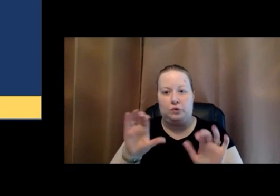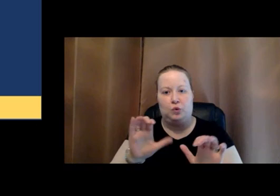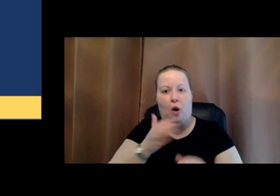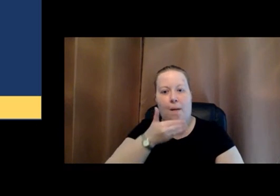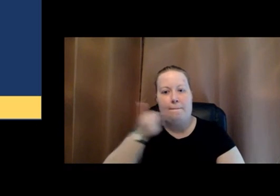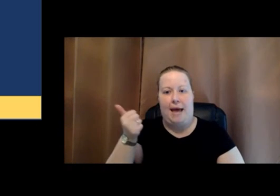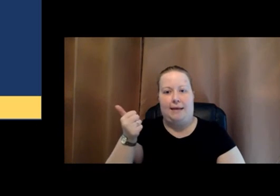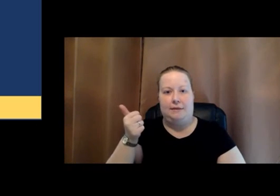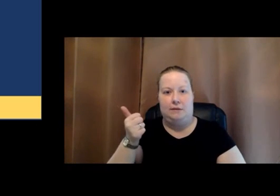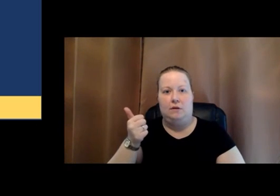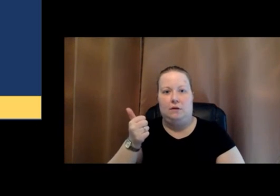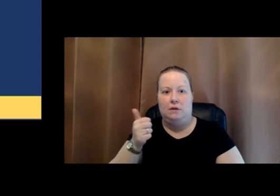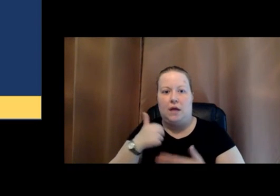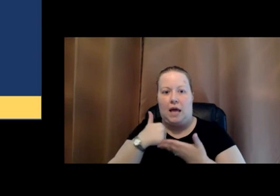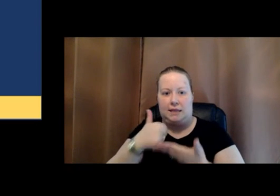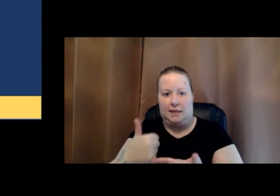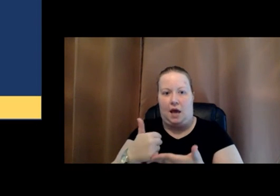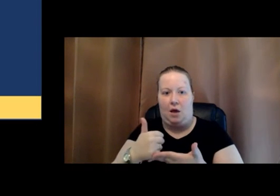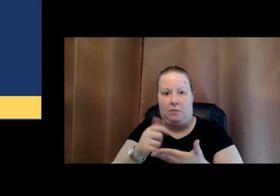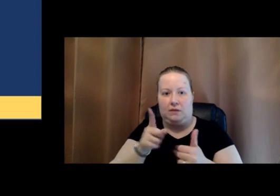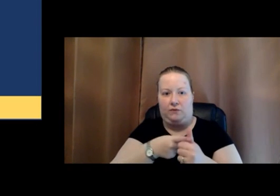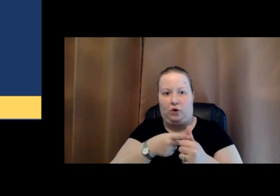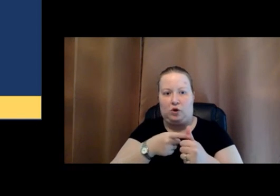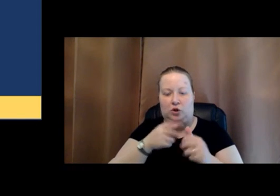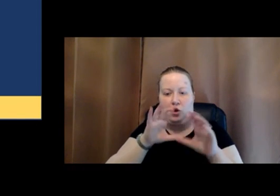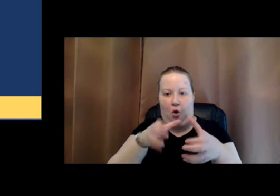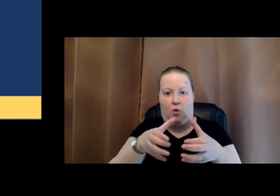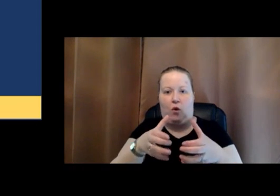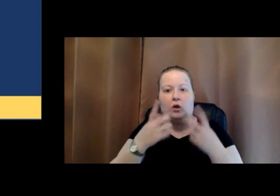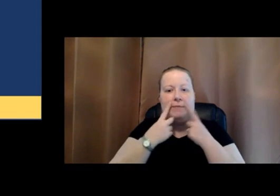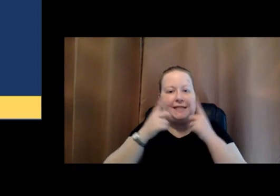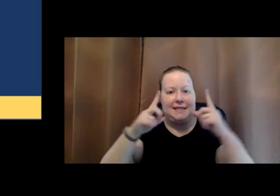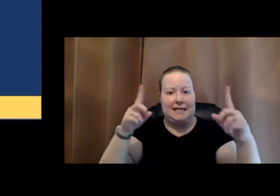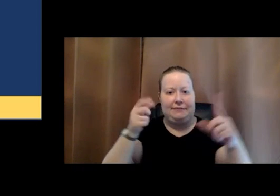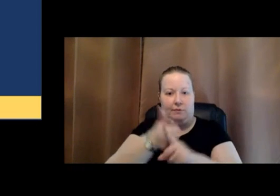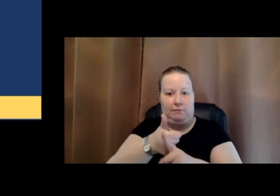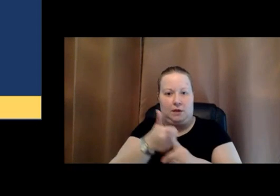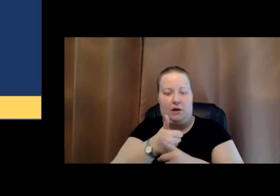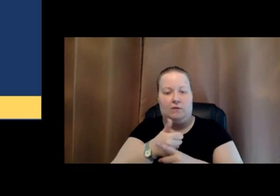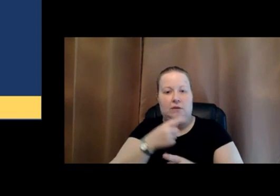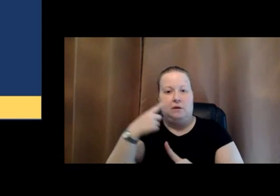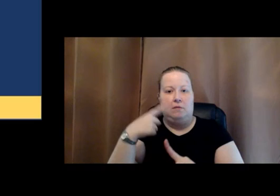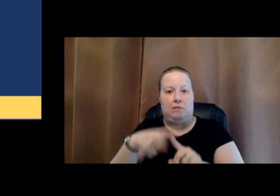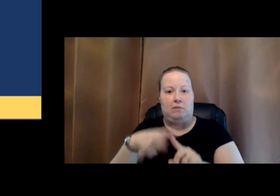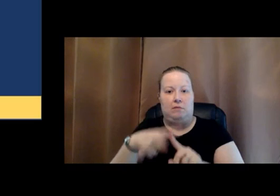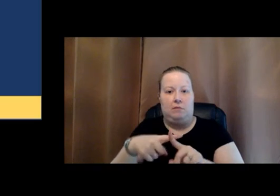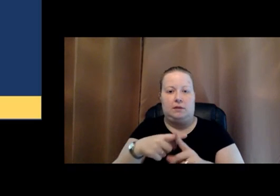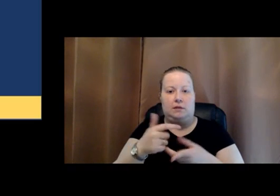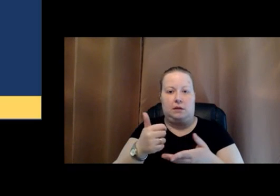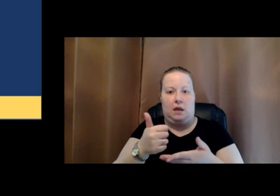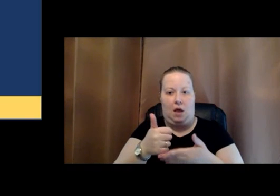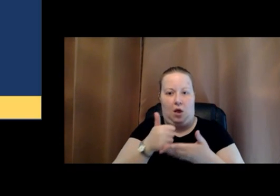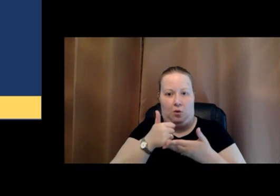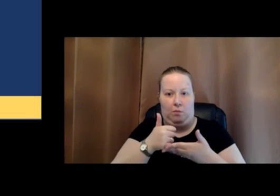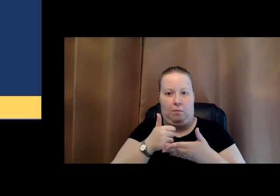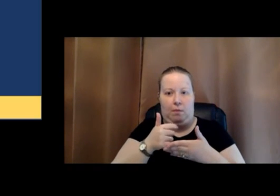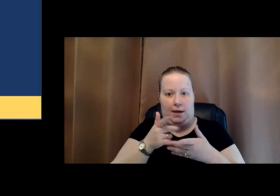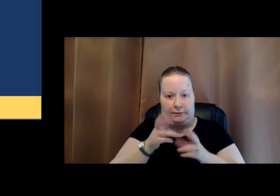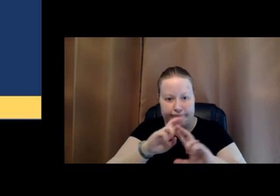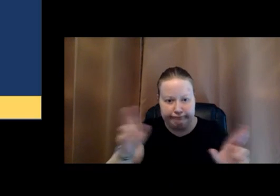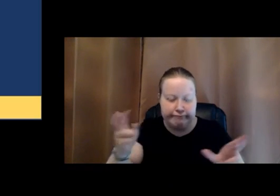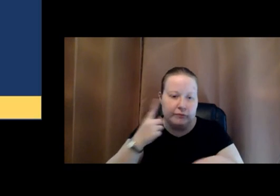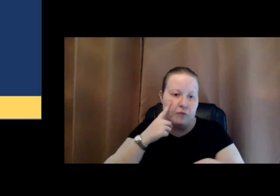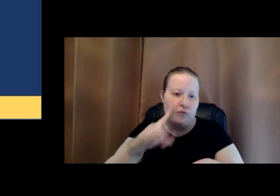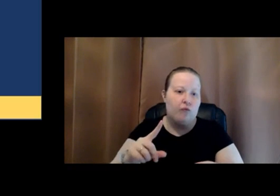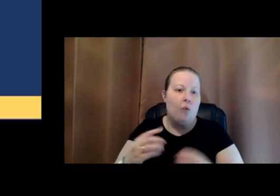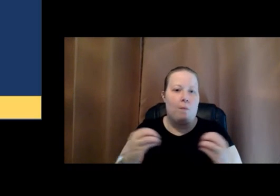to help this first cohort to both be successful themselves, and to help us to pave the way for more deaf and hard of hearing participants.